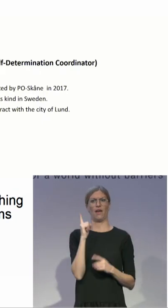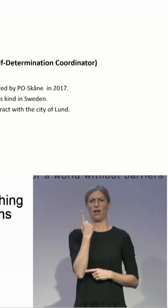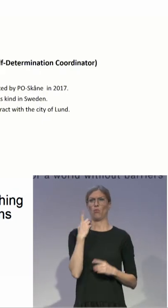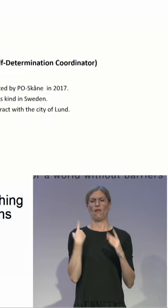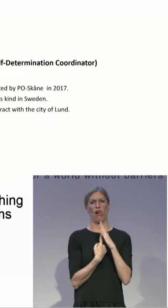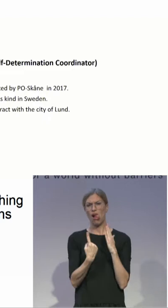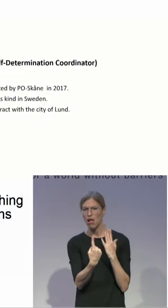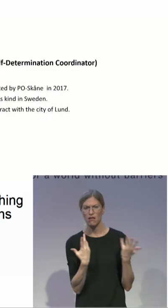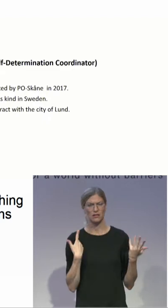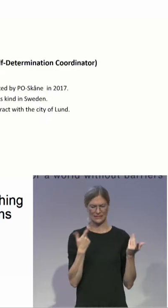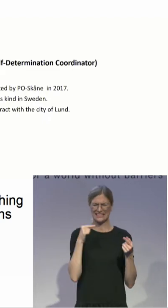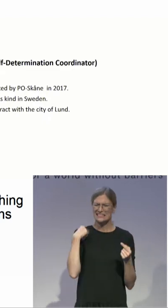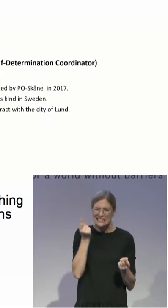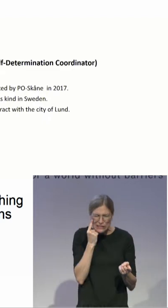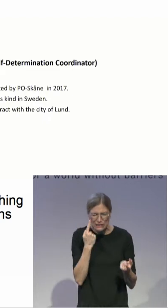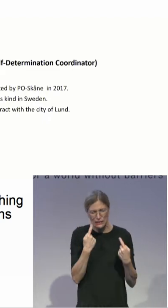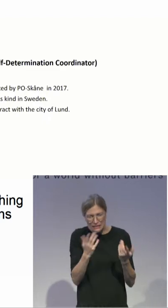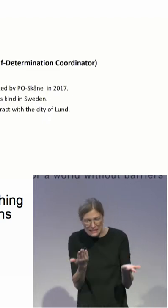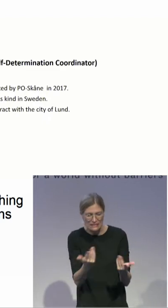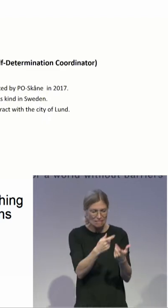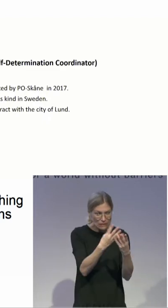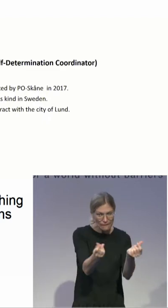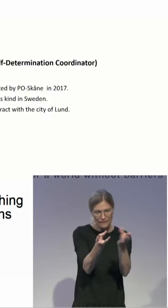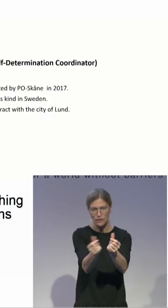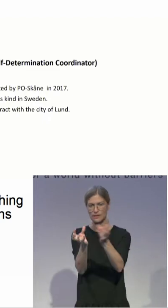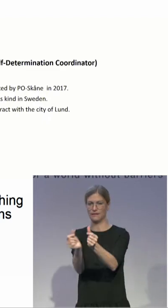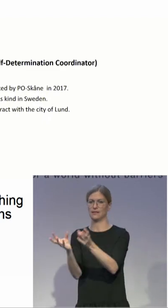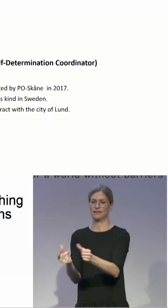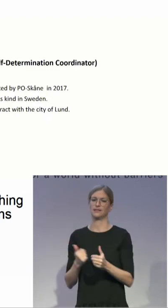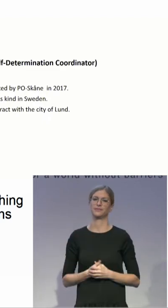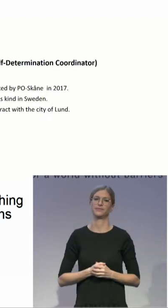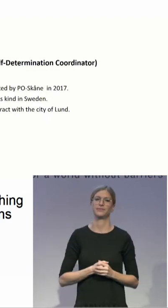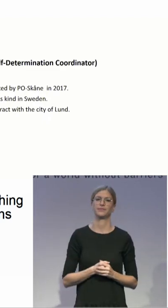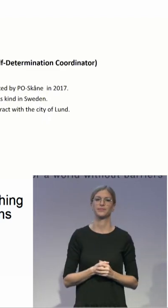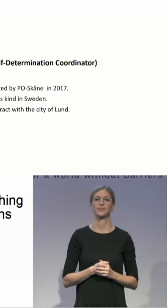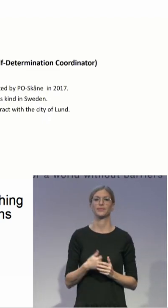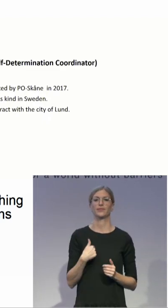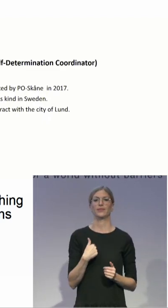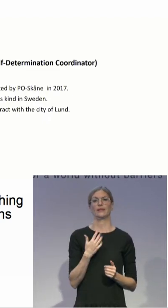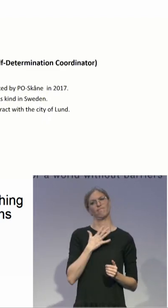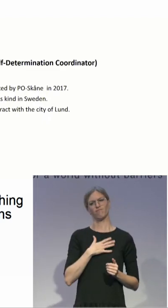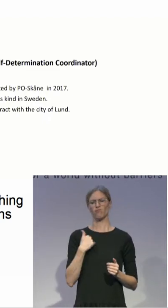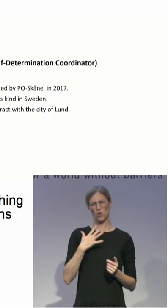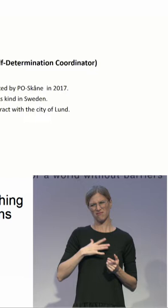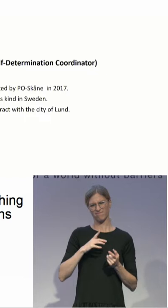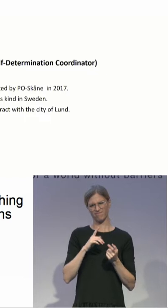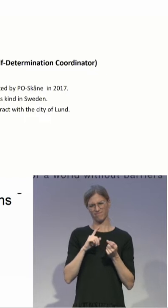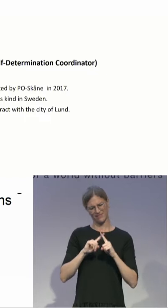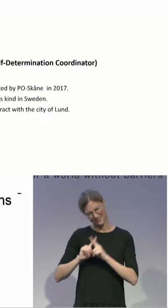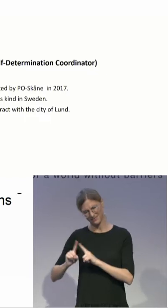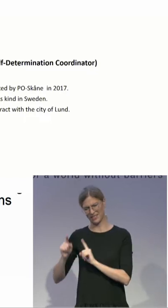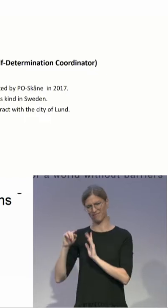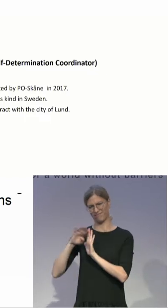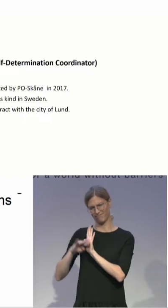So, I will briefly introduce some preconditions that you think are necessary if you really want to reach